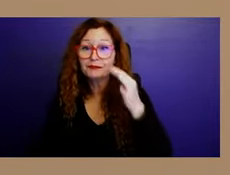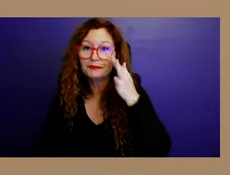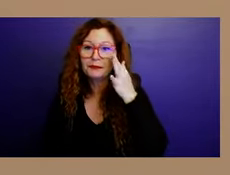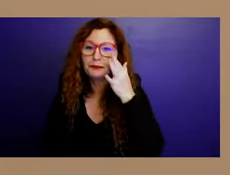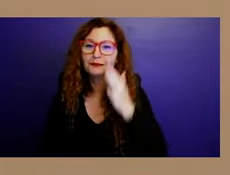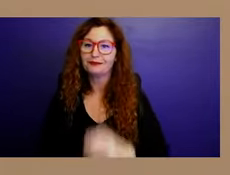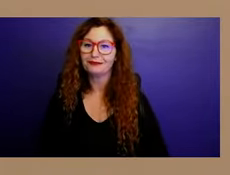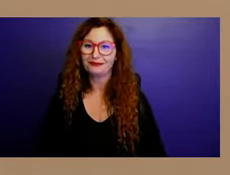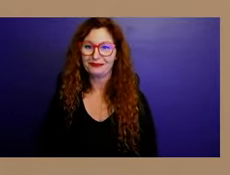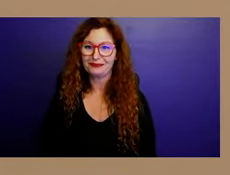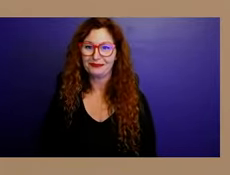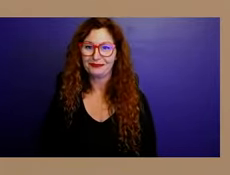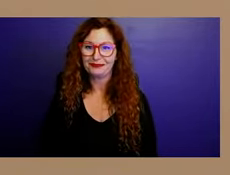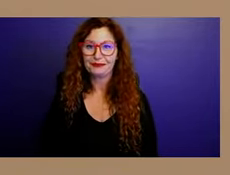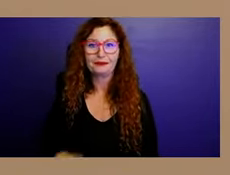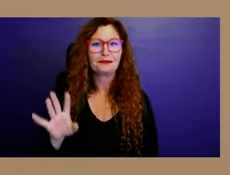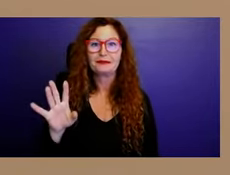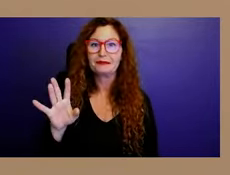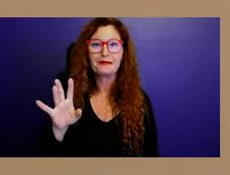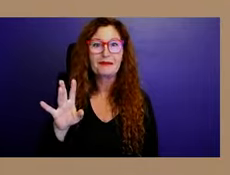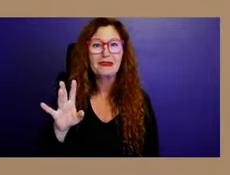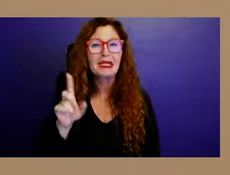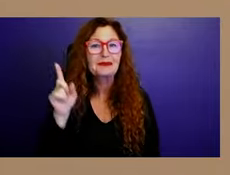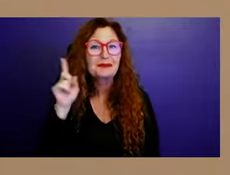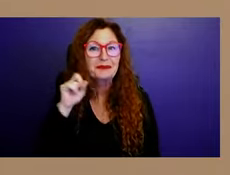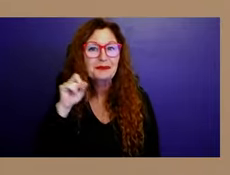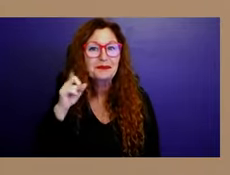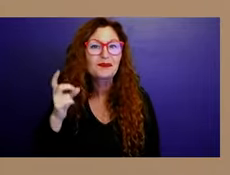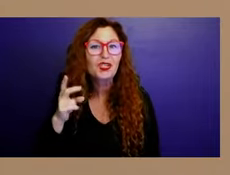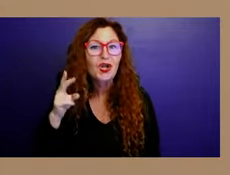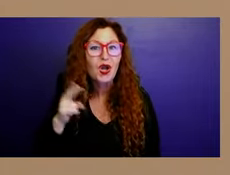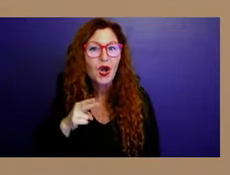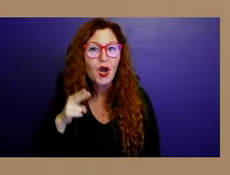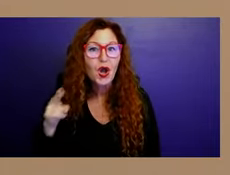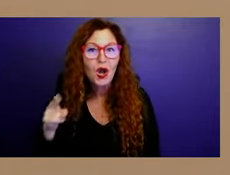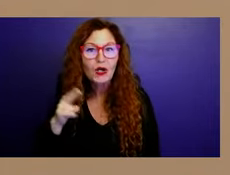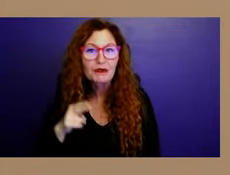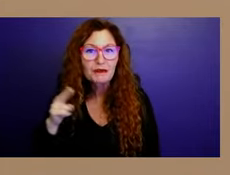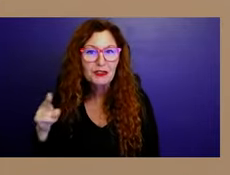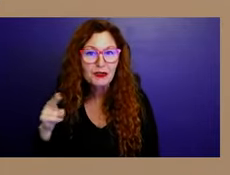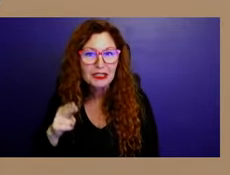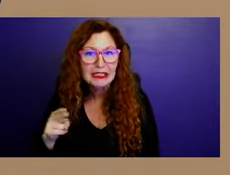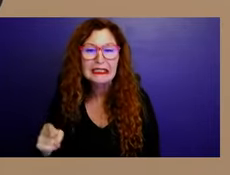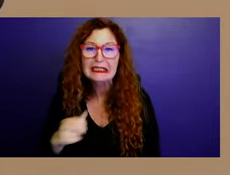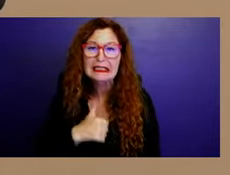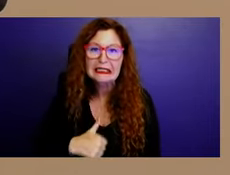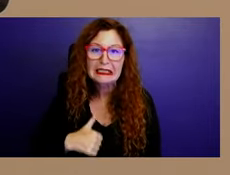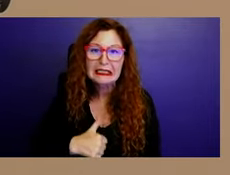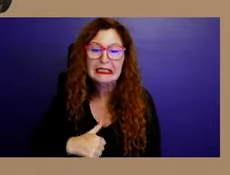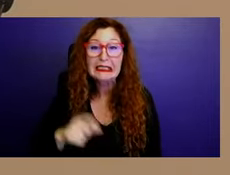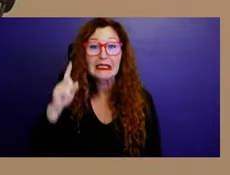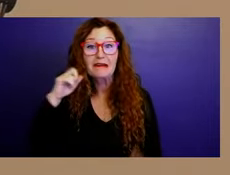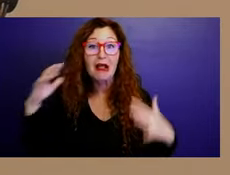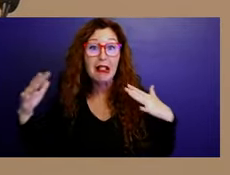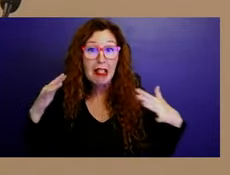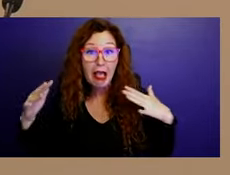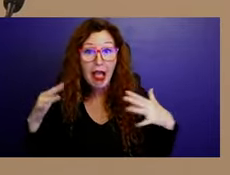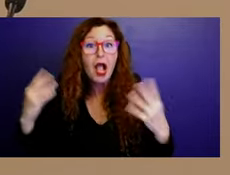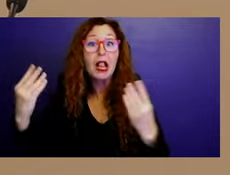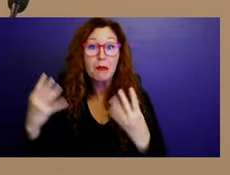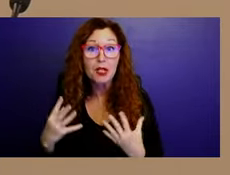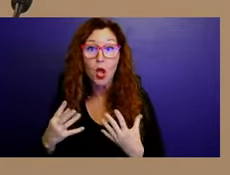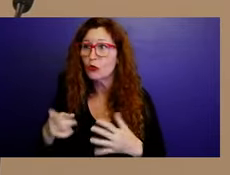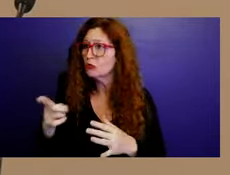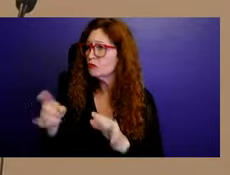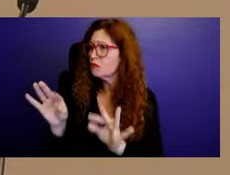And I can only hear out of one ear. So I'm not sure if I'm talking loud or soft. I think we can hear you. You're good. So state your name